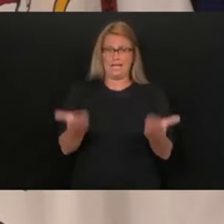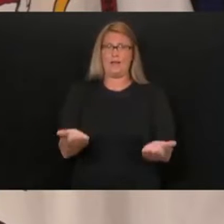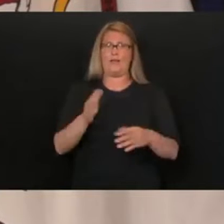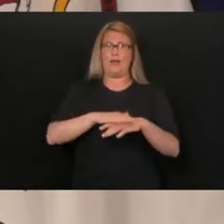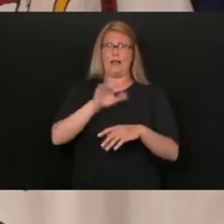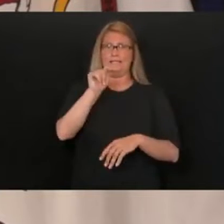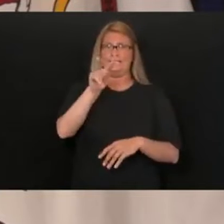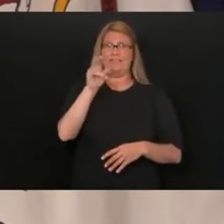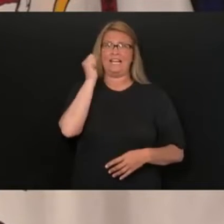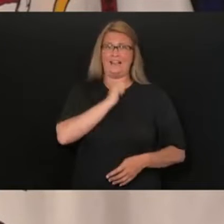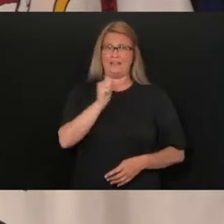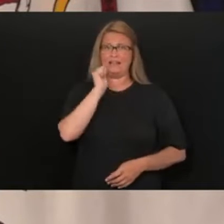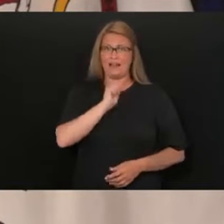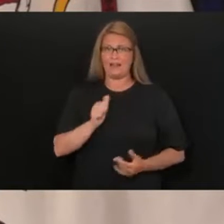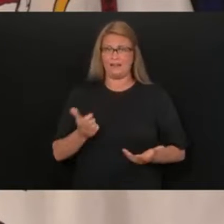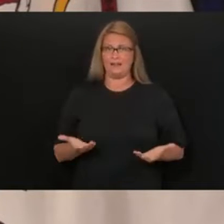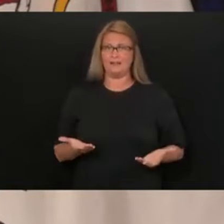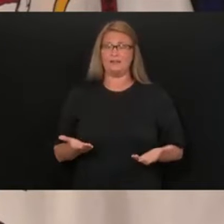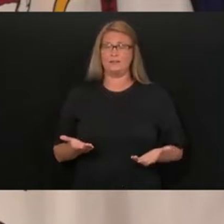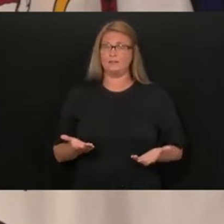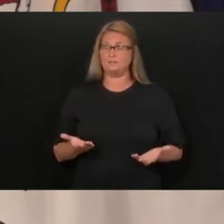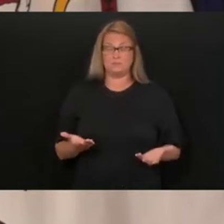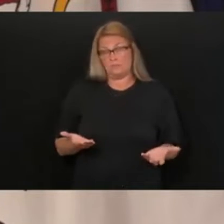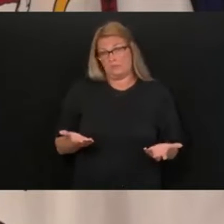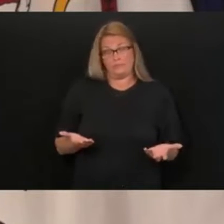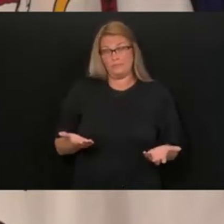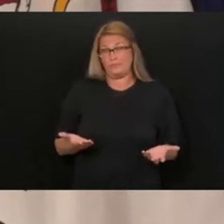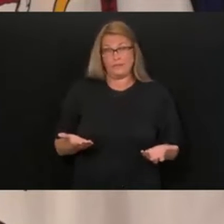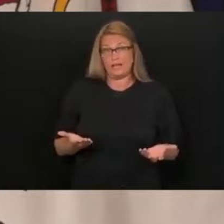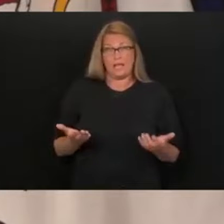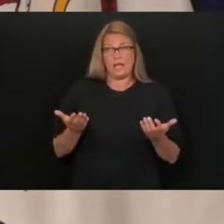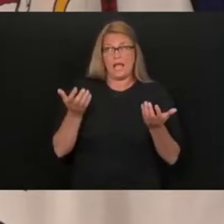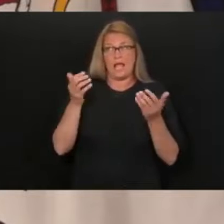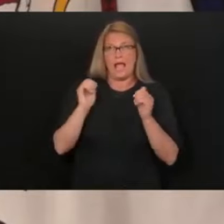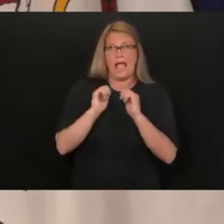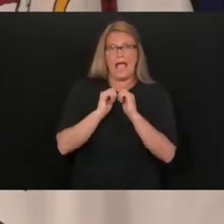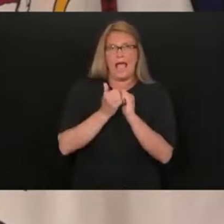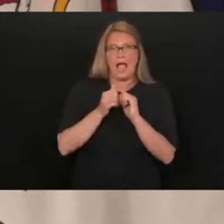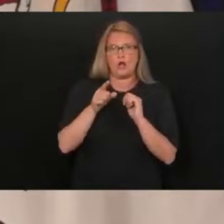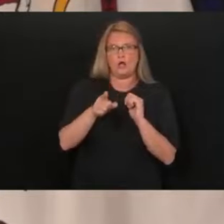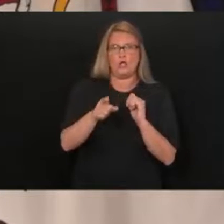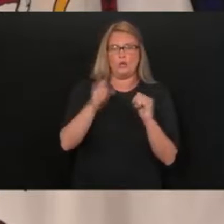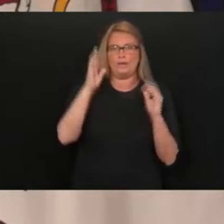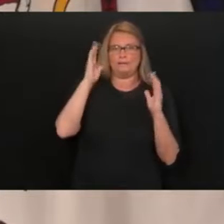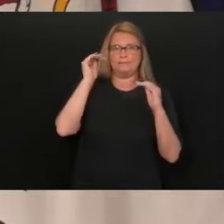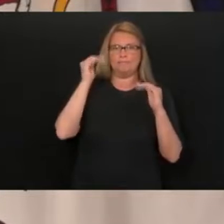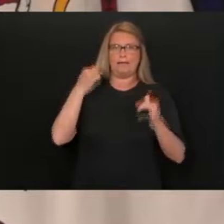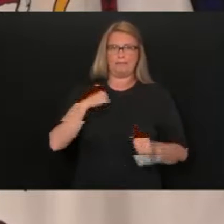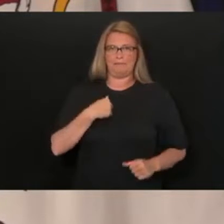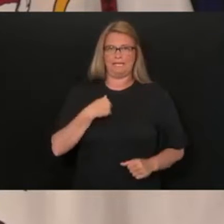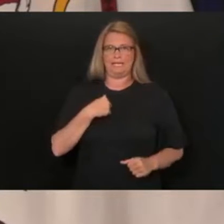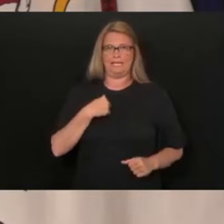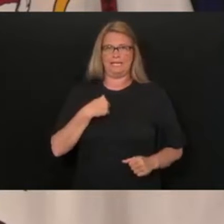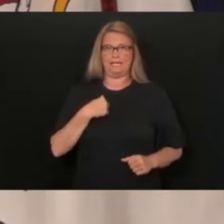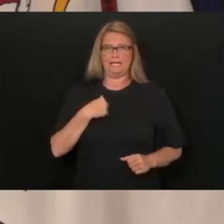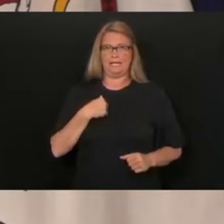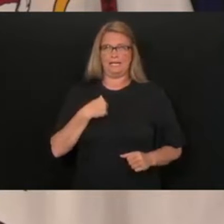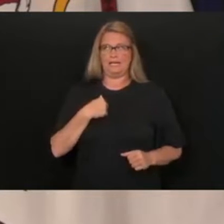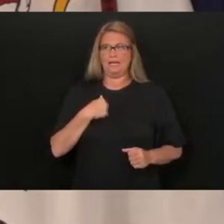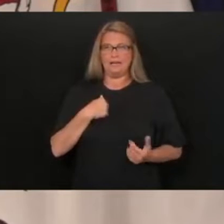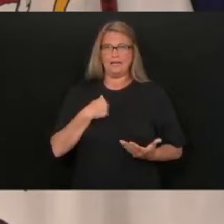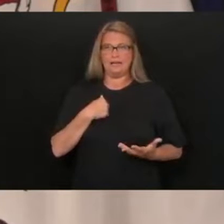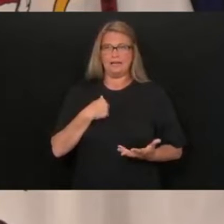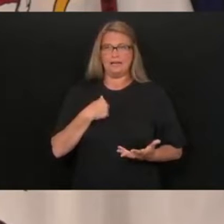day. I don't know how in the world that you could ask of me to expose any more